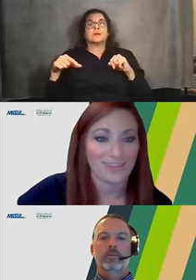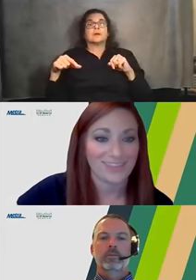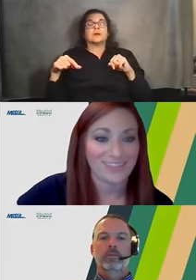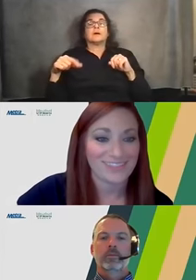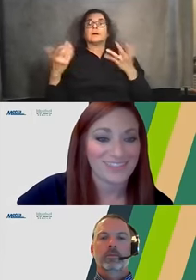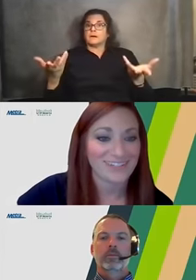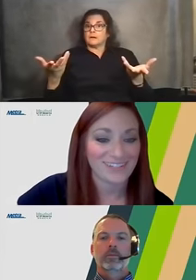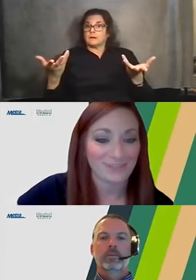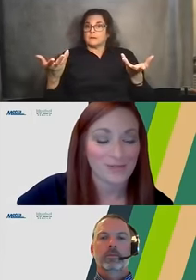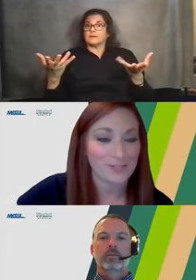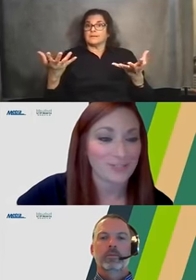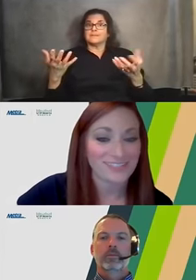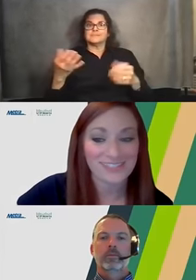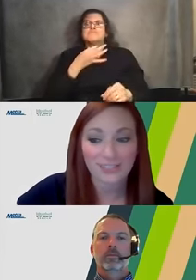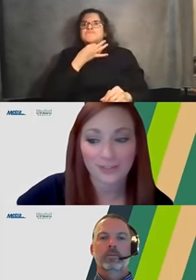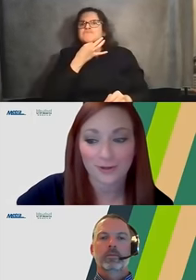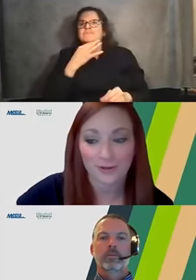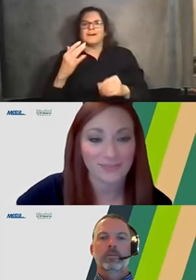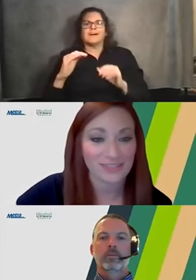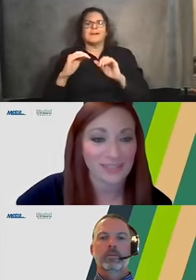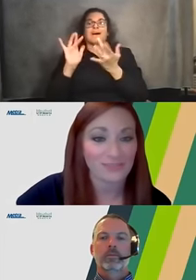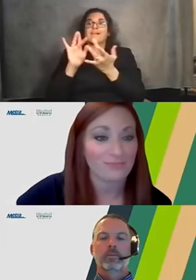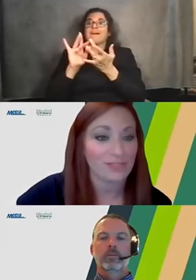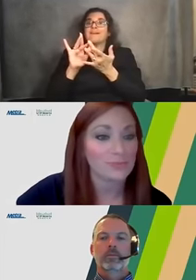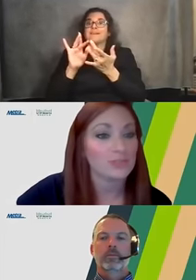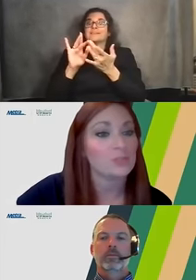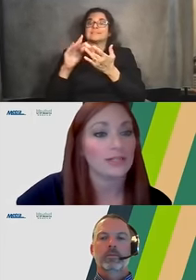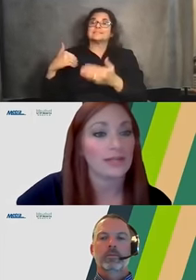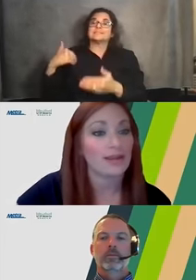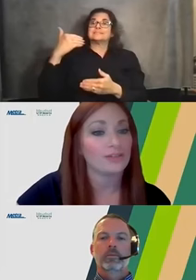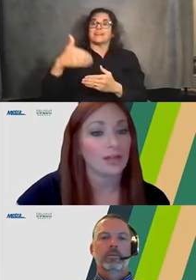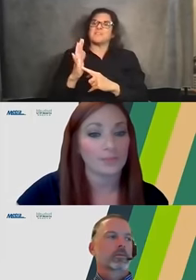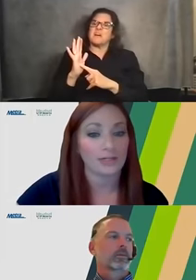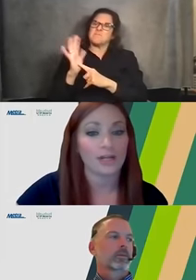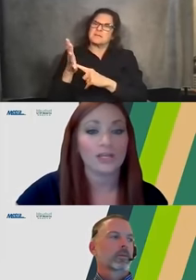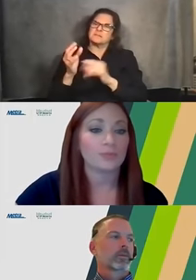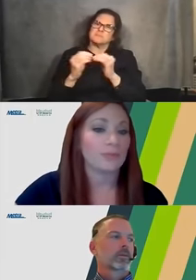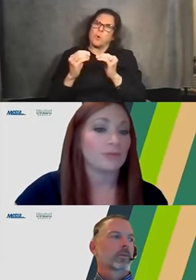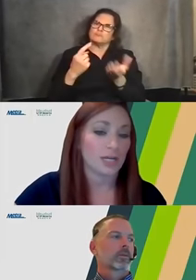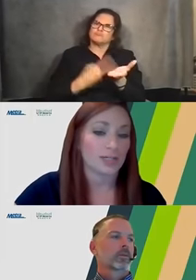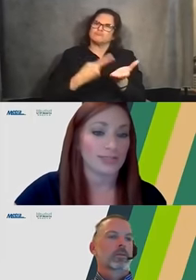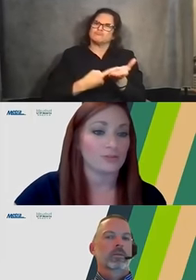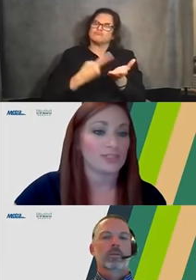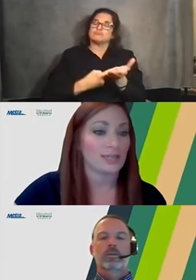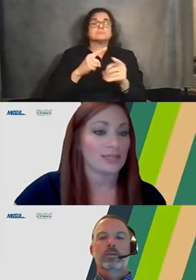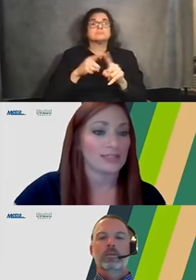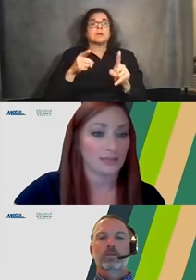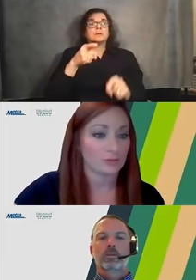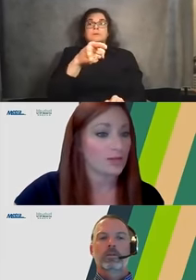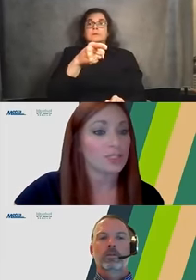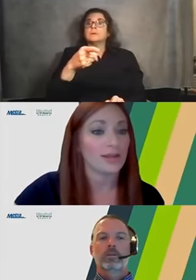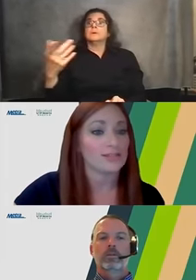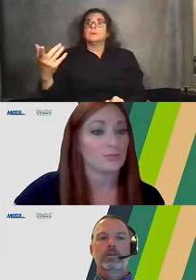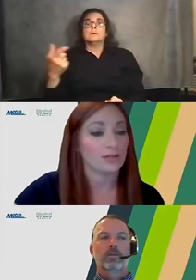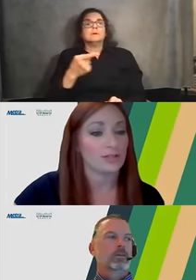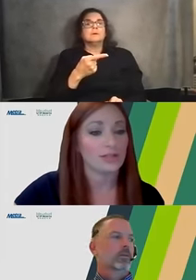this contact information. We can continue, um, for the next five minutes, but just wanted to have it up there. So people can jot it down just in case they